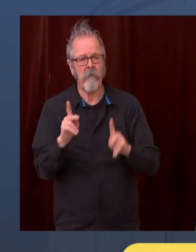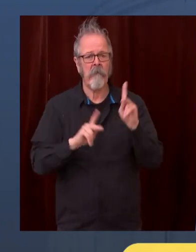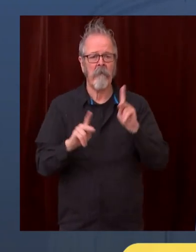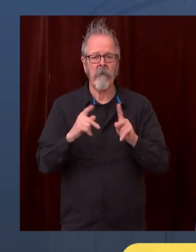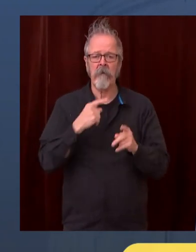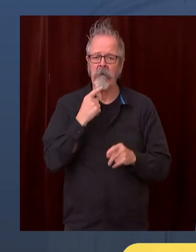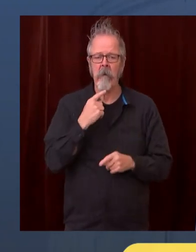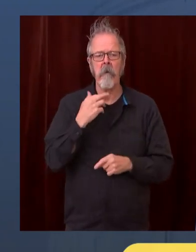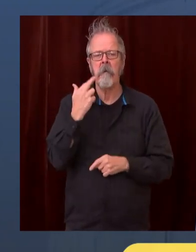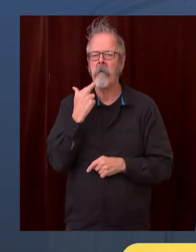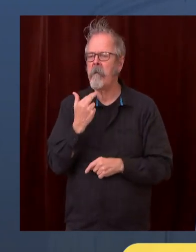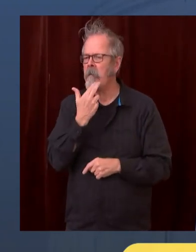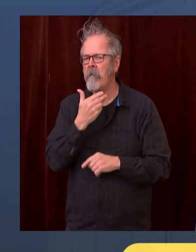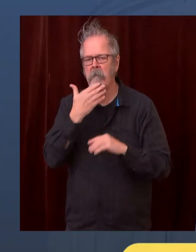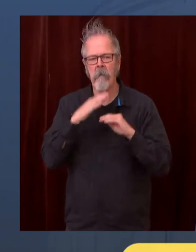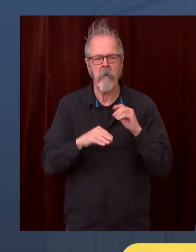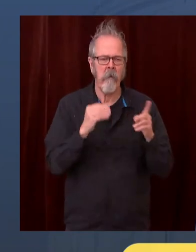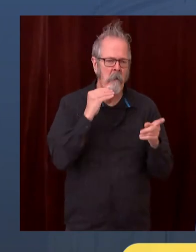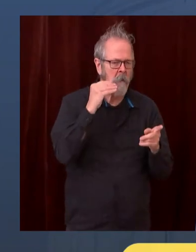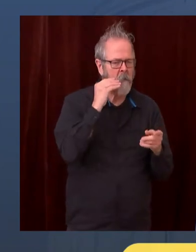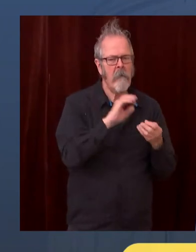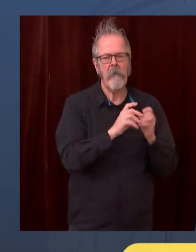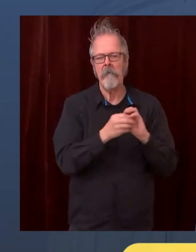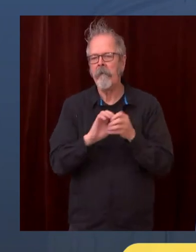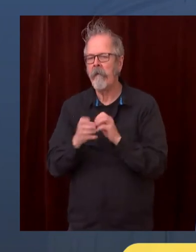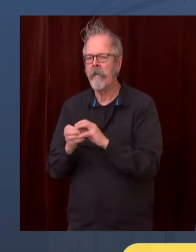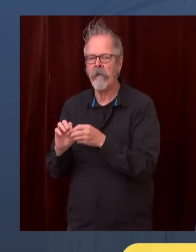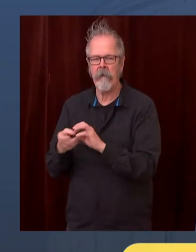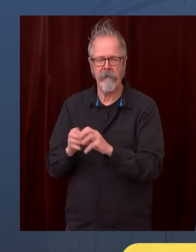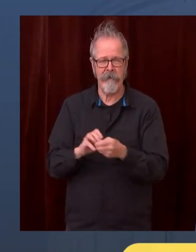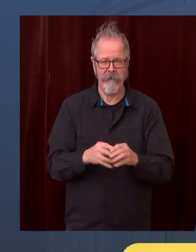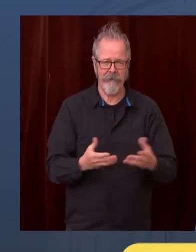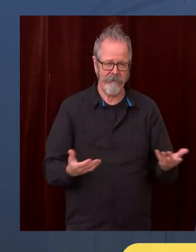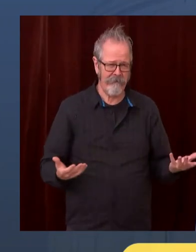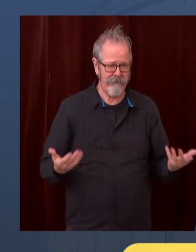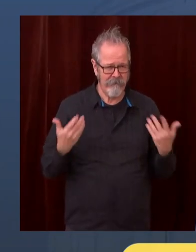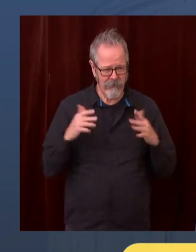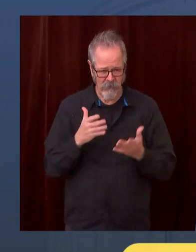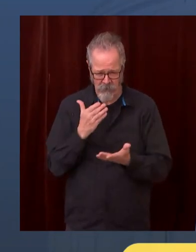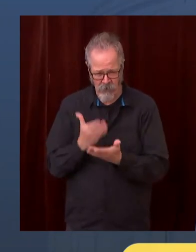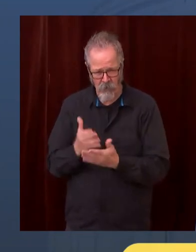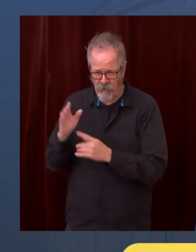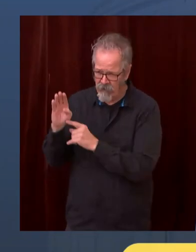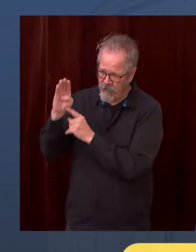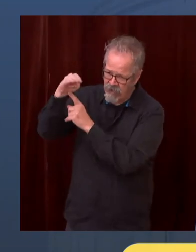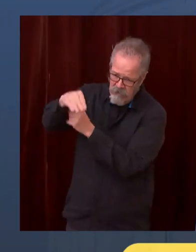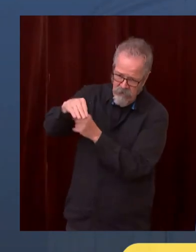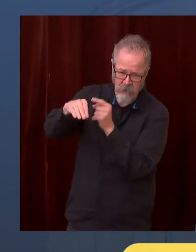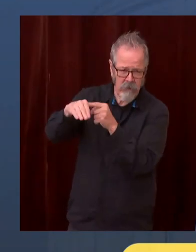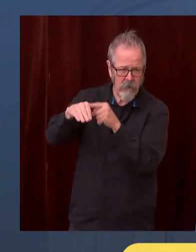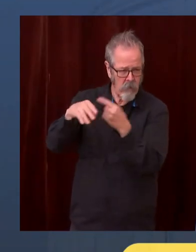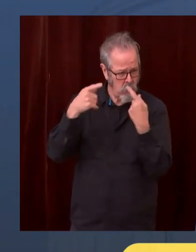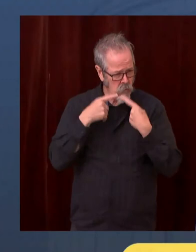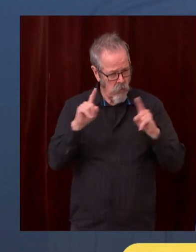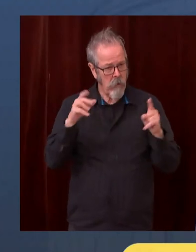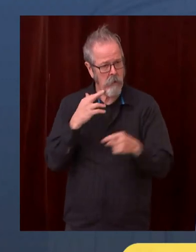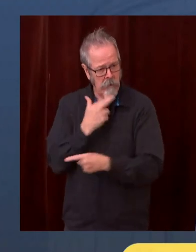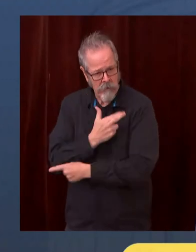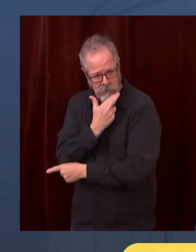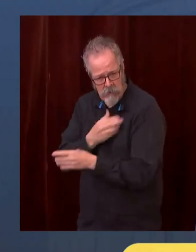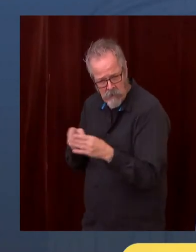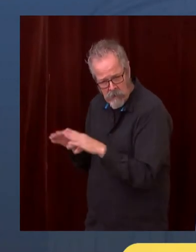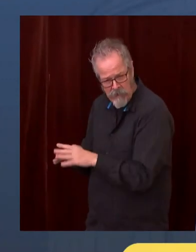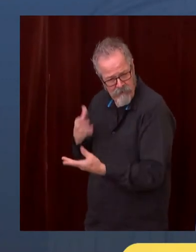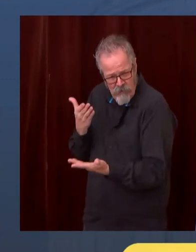it succeeded. So I guess the best evidence, the proof is in the pudding. We know this works. It has worked. I believe it's going to have some